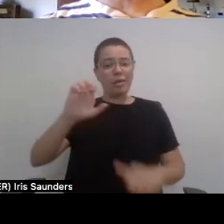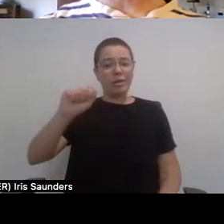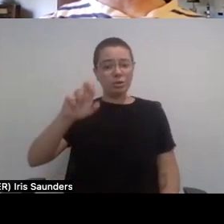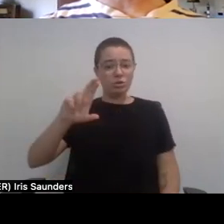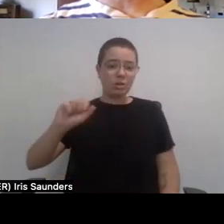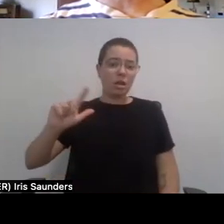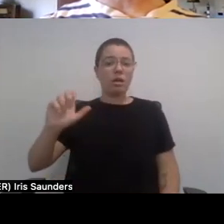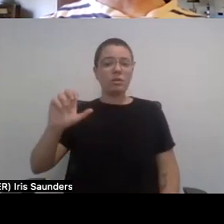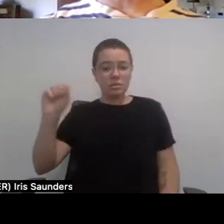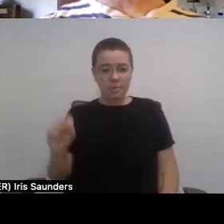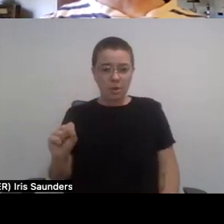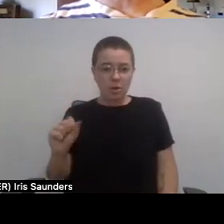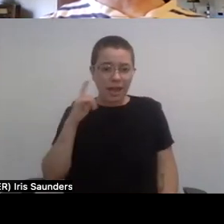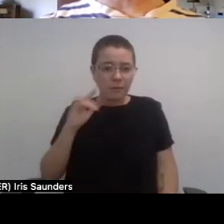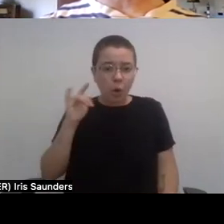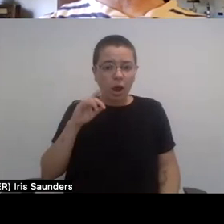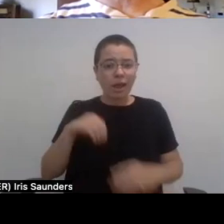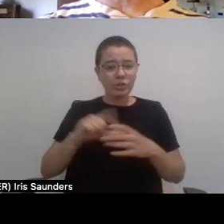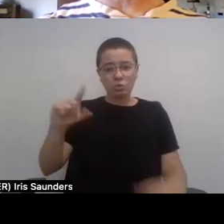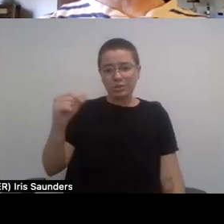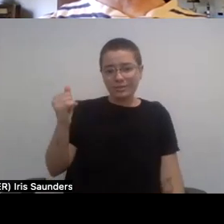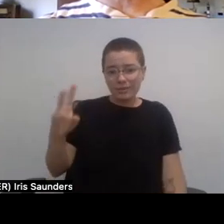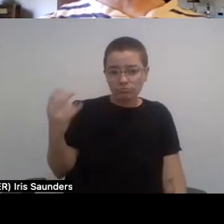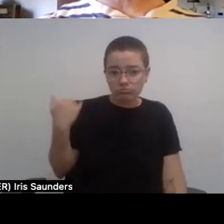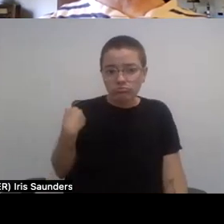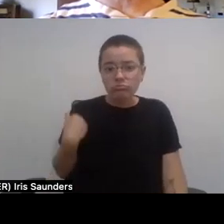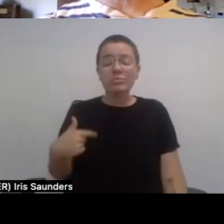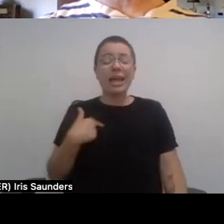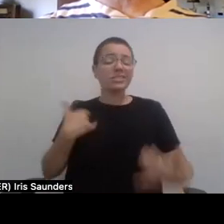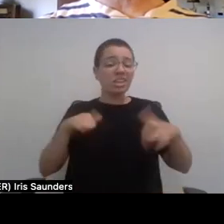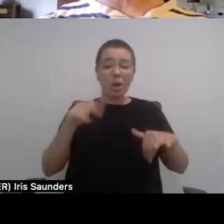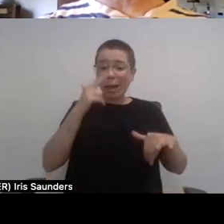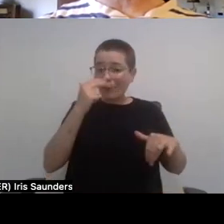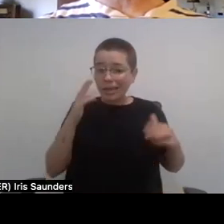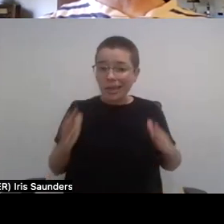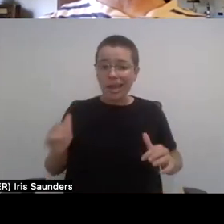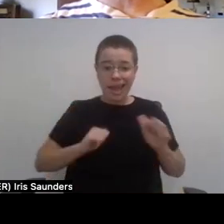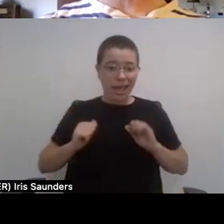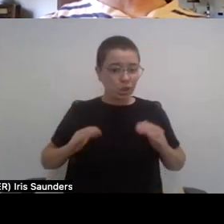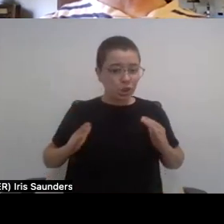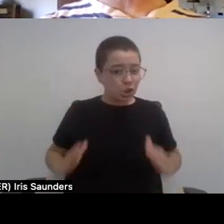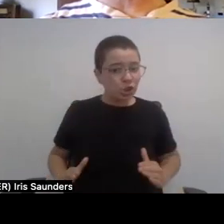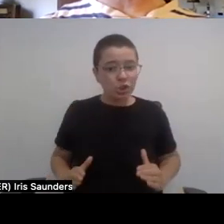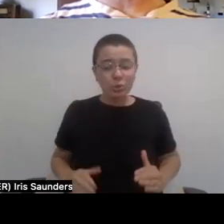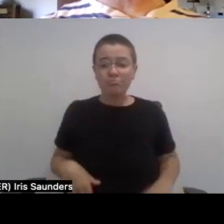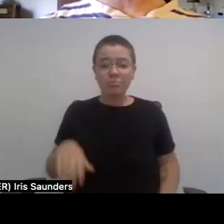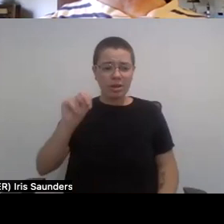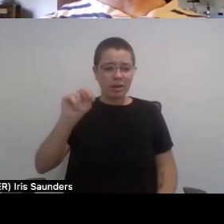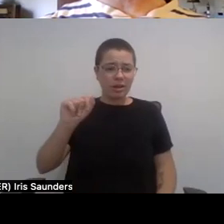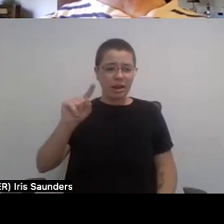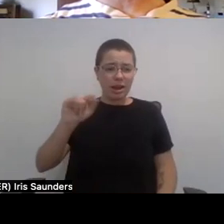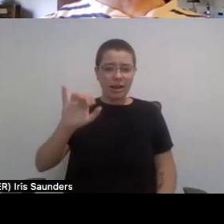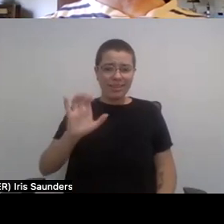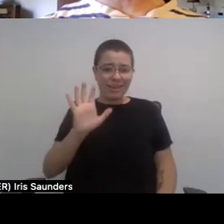in 2017. And so I'm still a comedian and actor. You know, Natalie, shout it